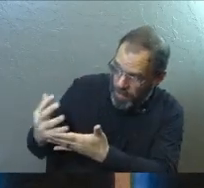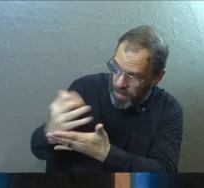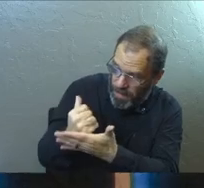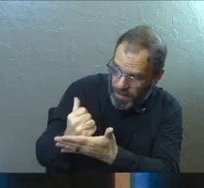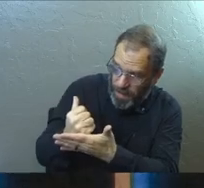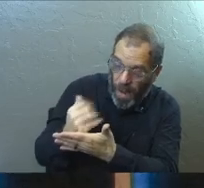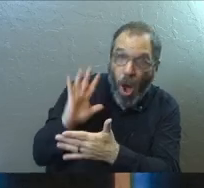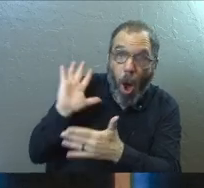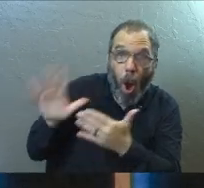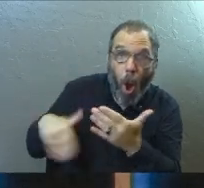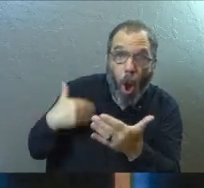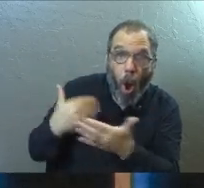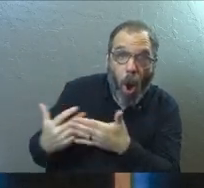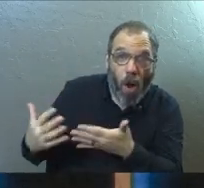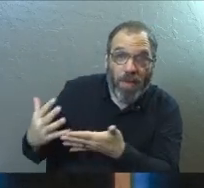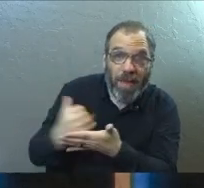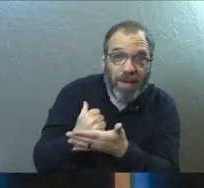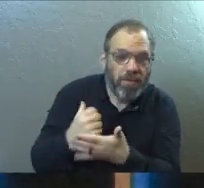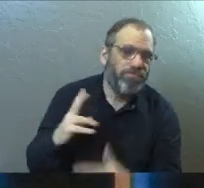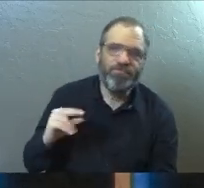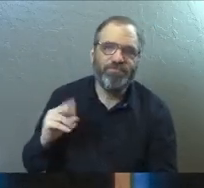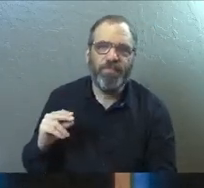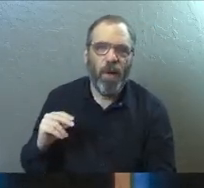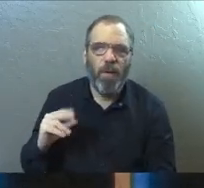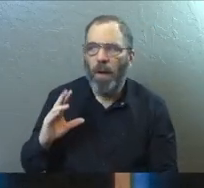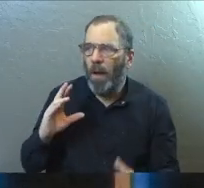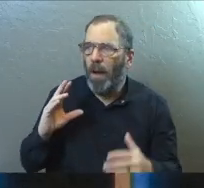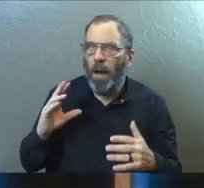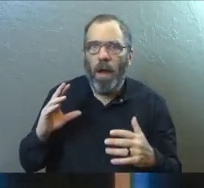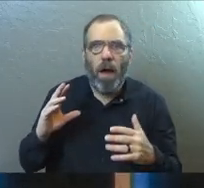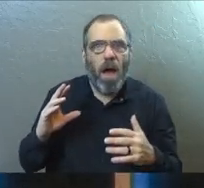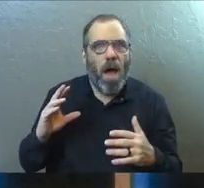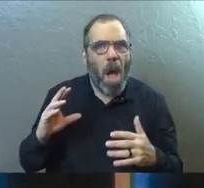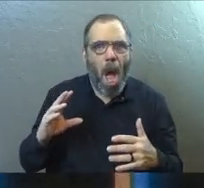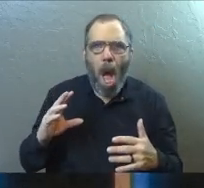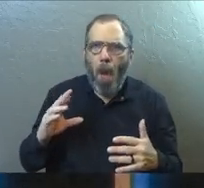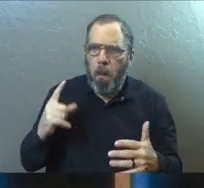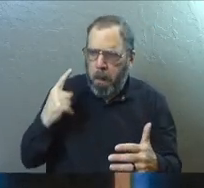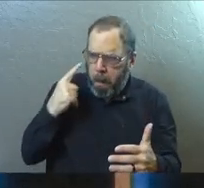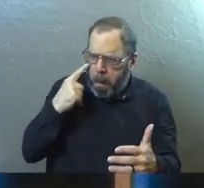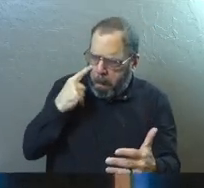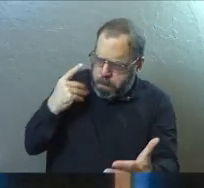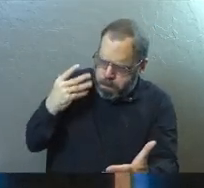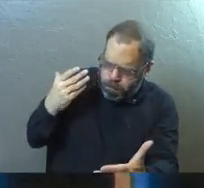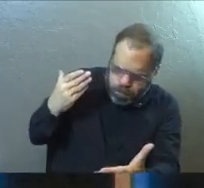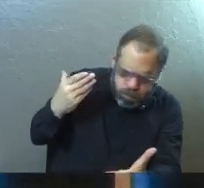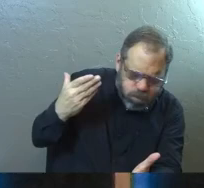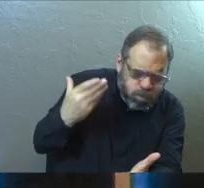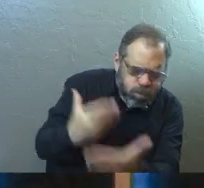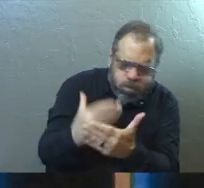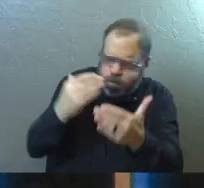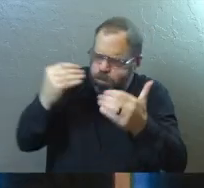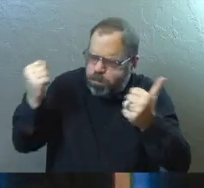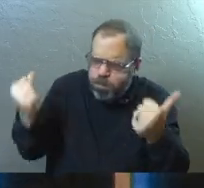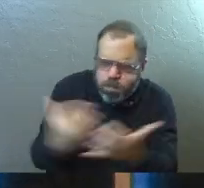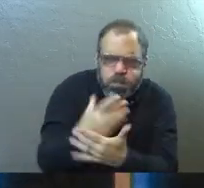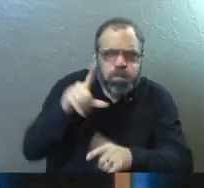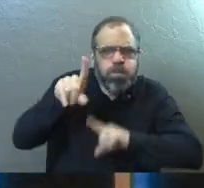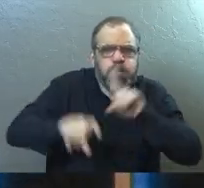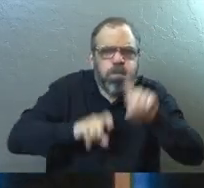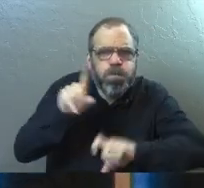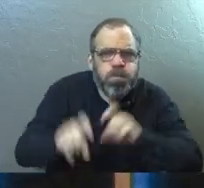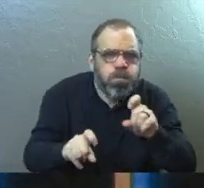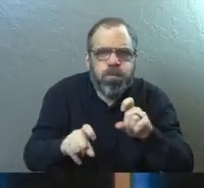don't have all the evidence. We don't have airtight arguments for every single one of our questions